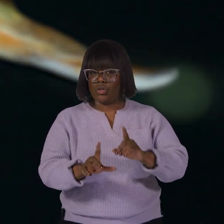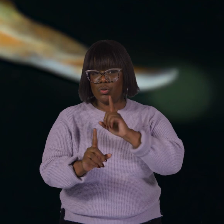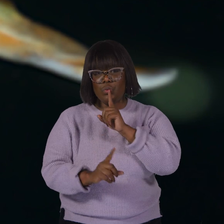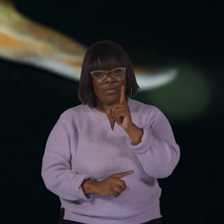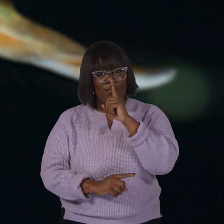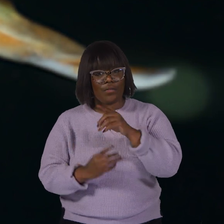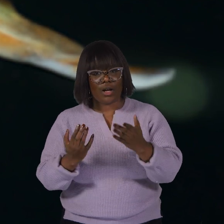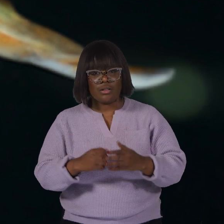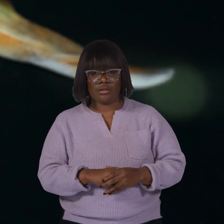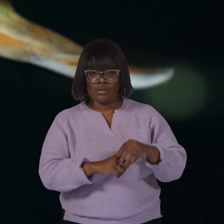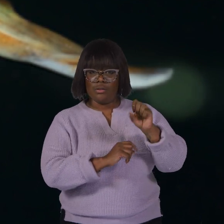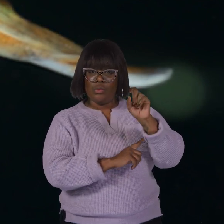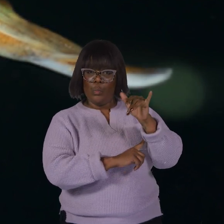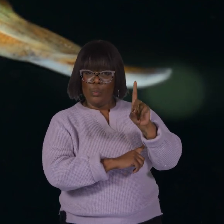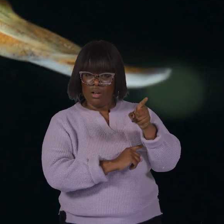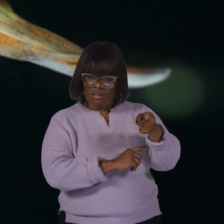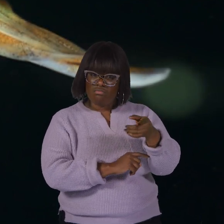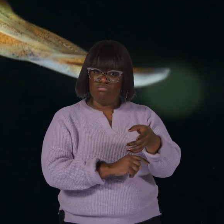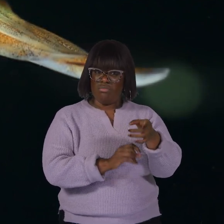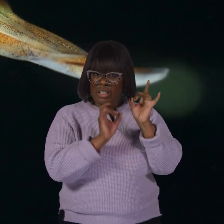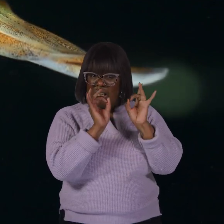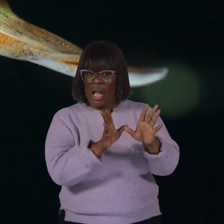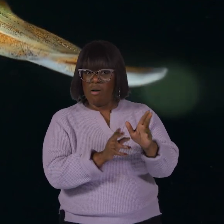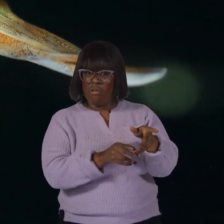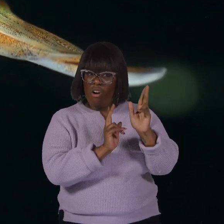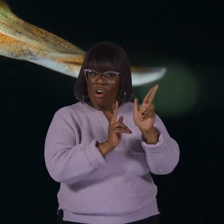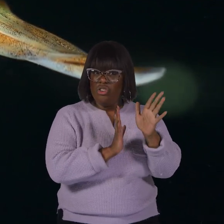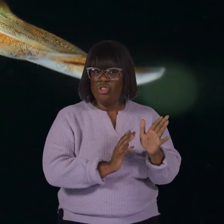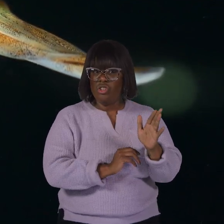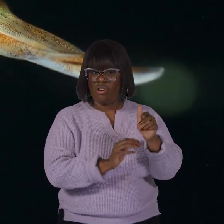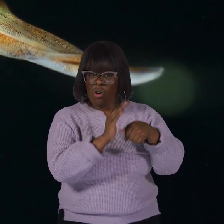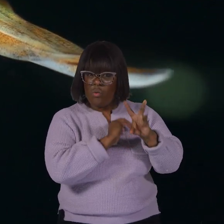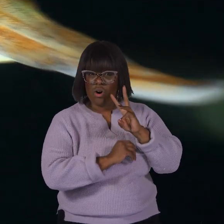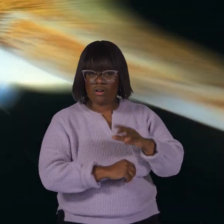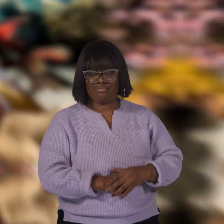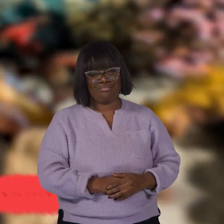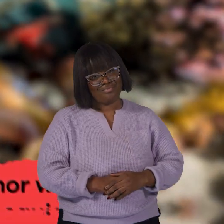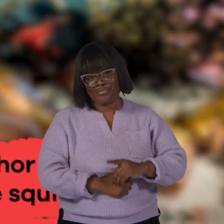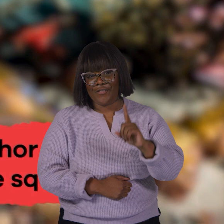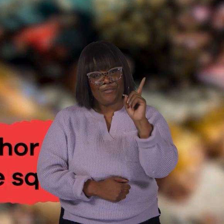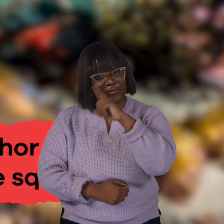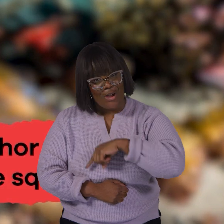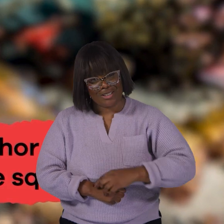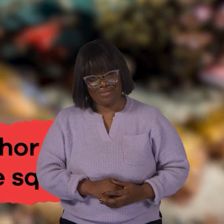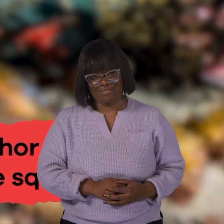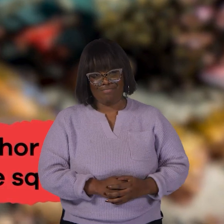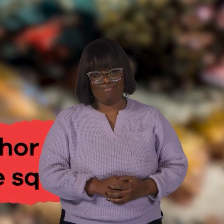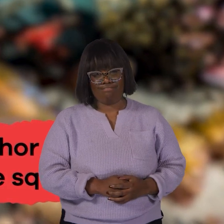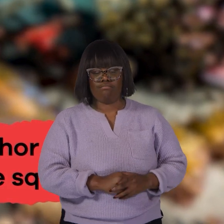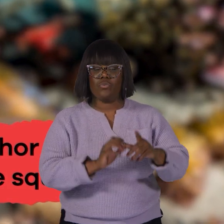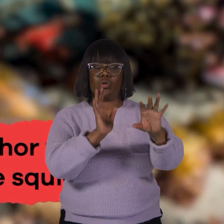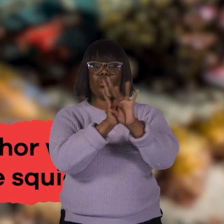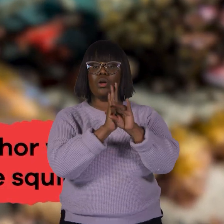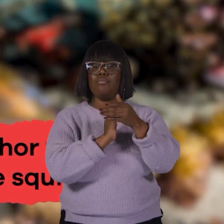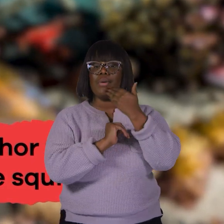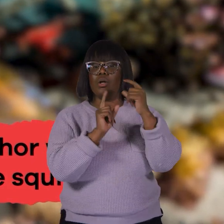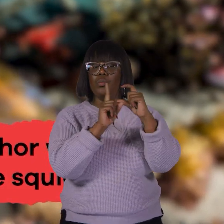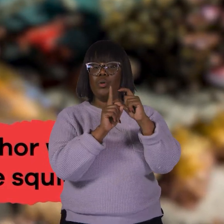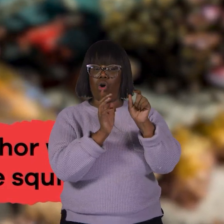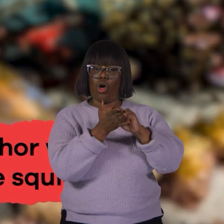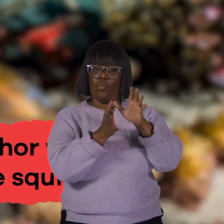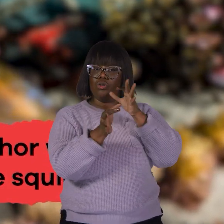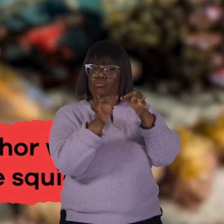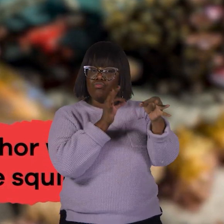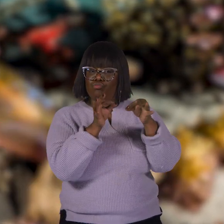Squid are terrible underwater hunters. False. Choose the word the author would say best